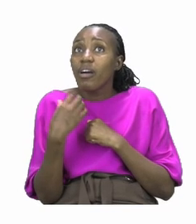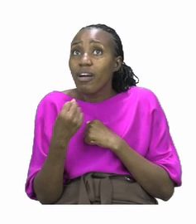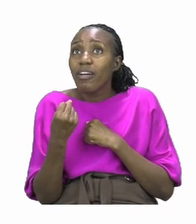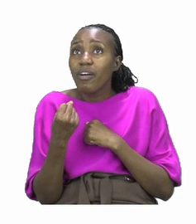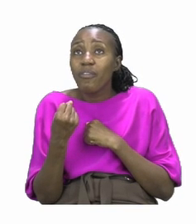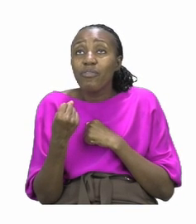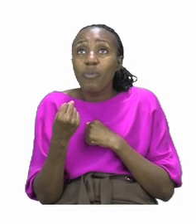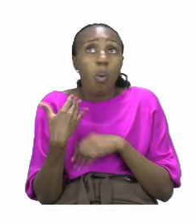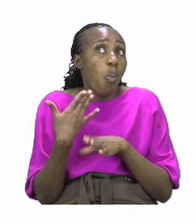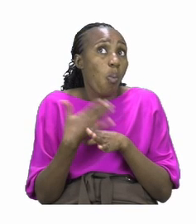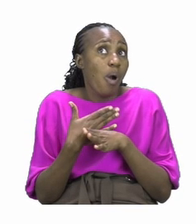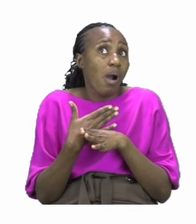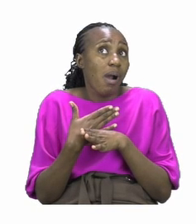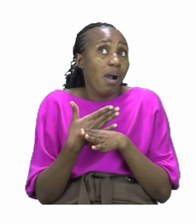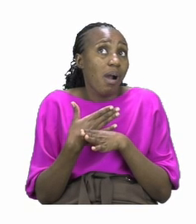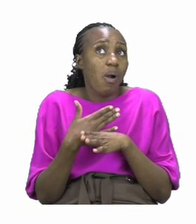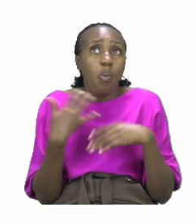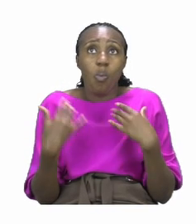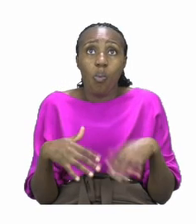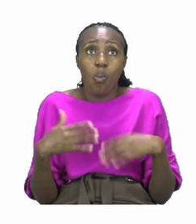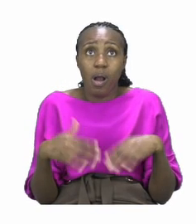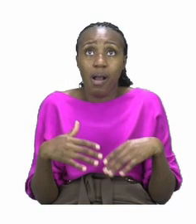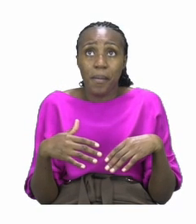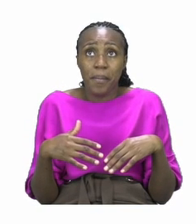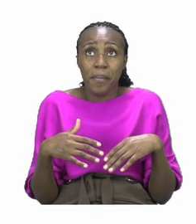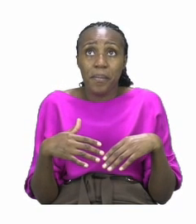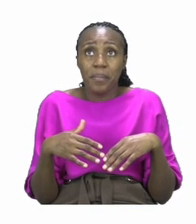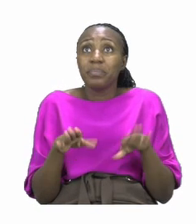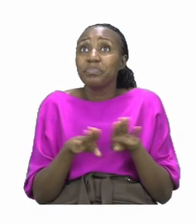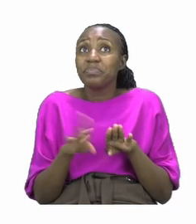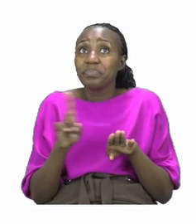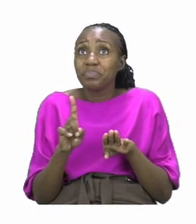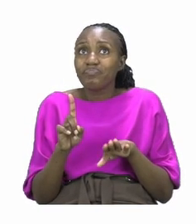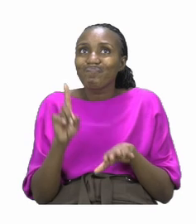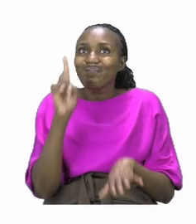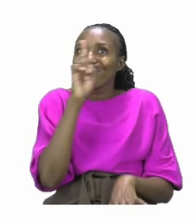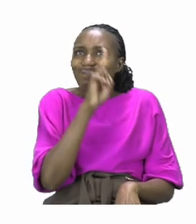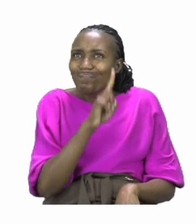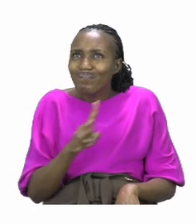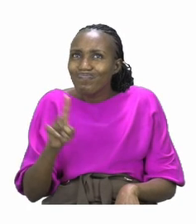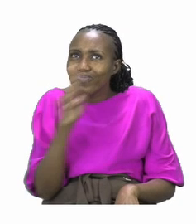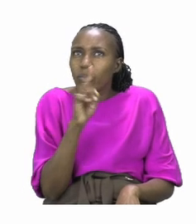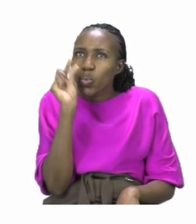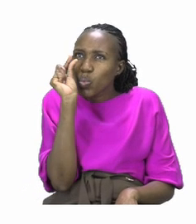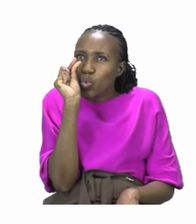have a job. Now our special job on page 16 says that we must circle all the small